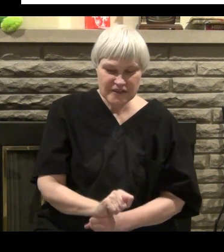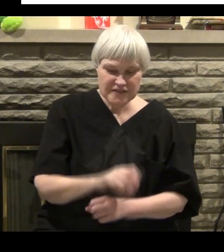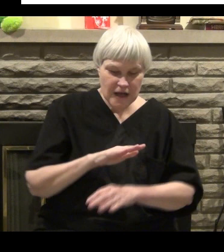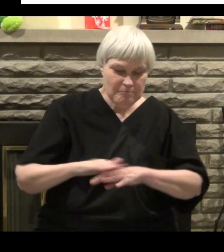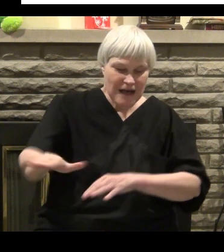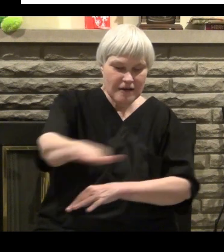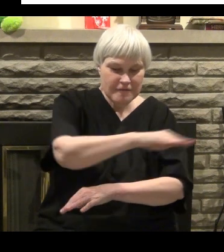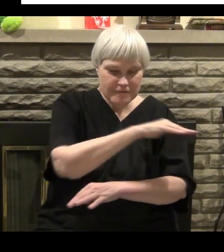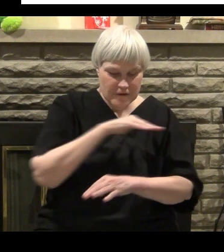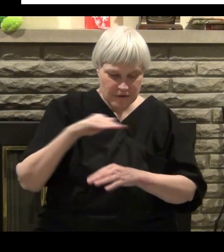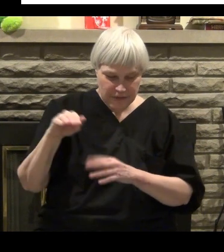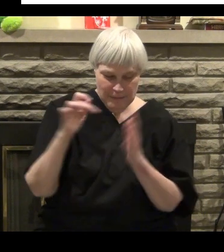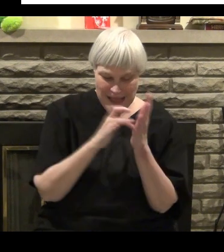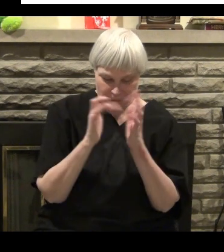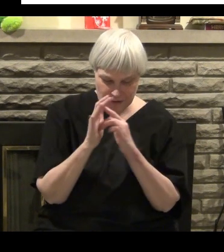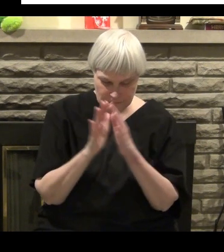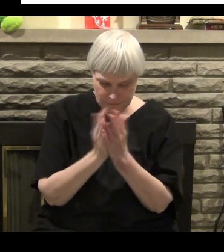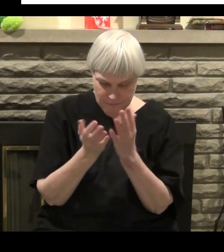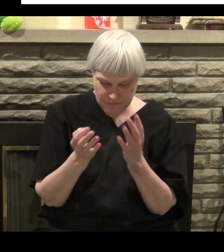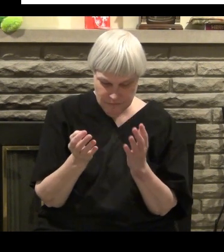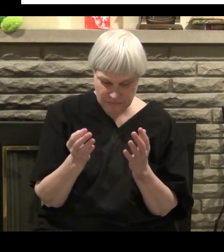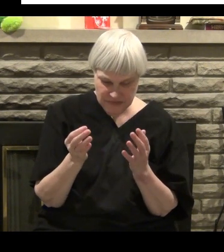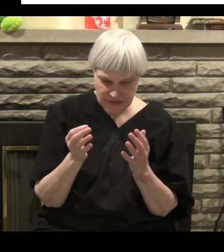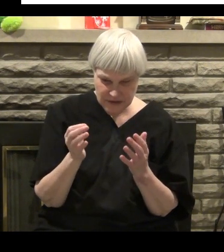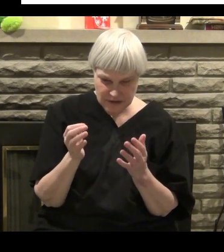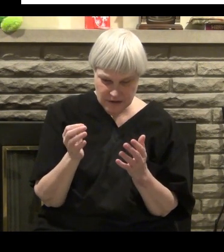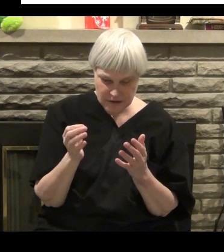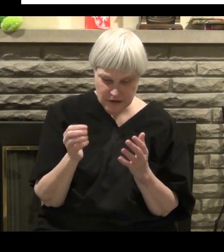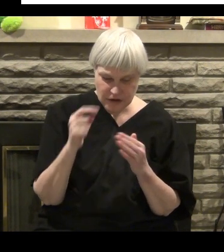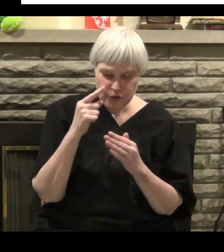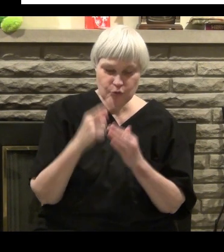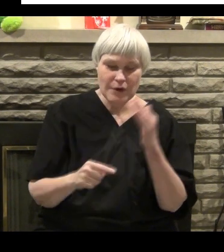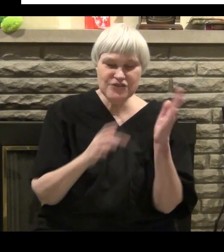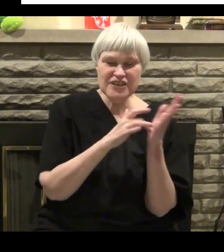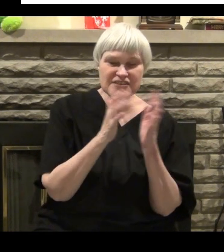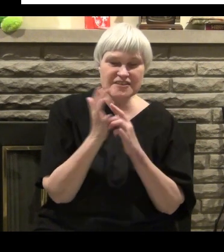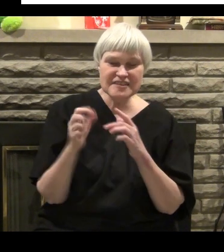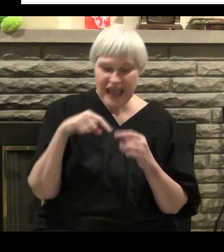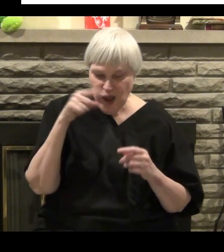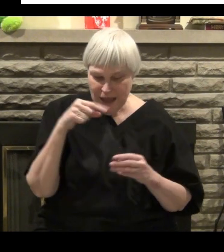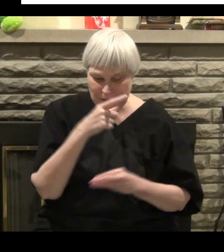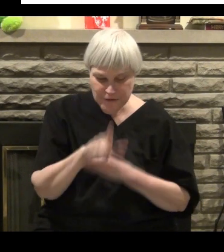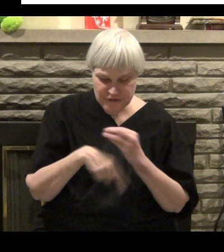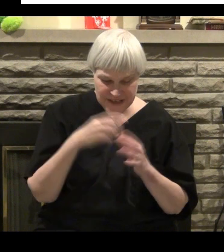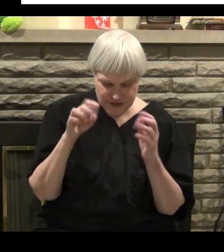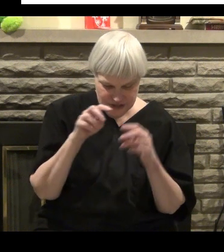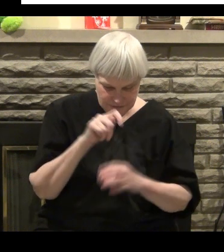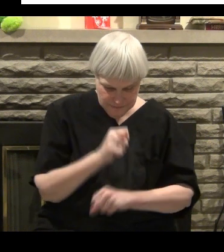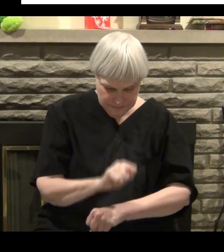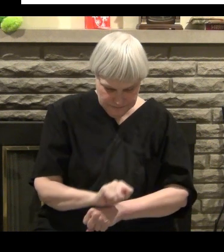You know what I see here? Tradition must sometimes be elevated above scripture.